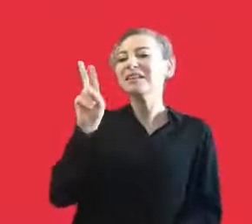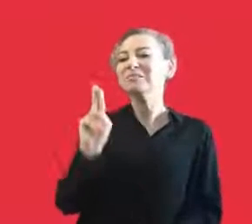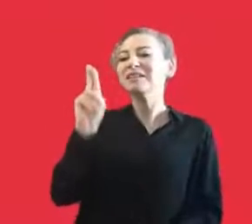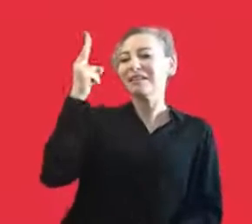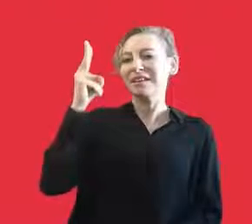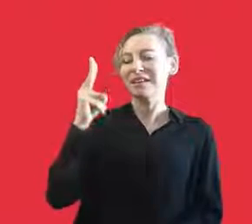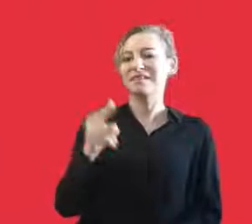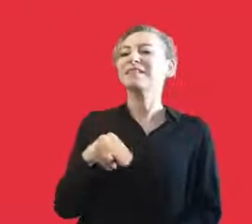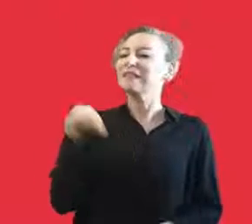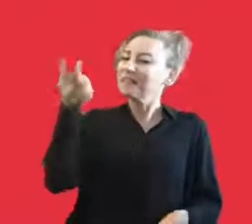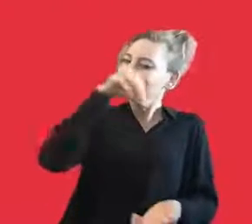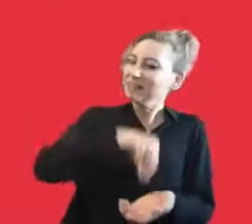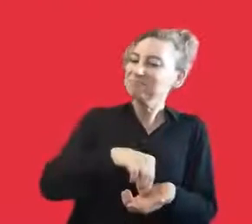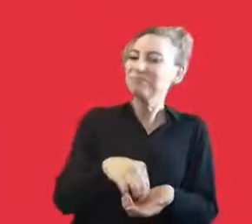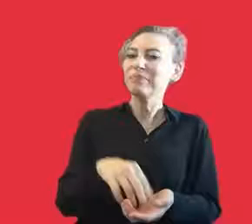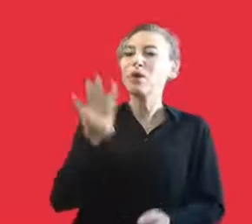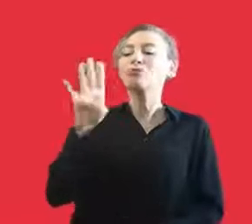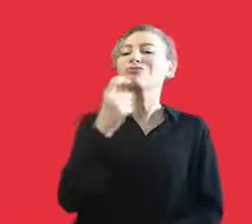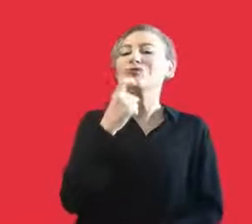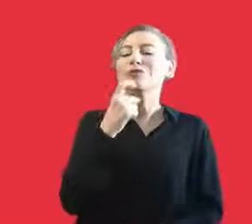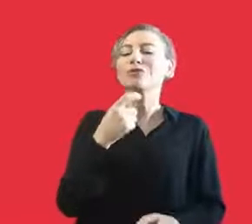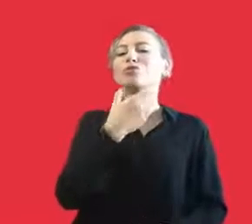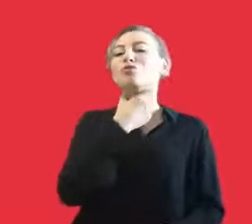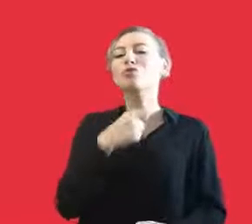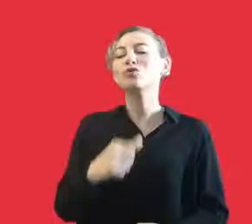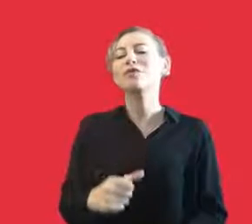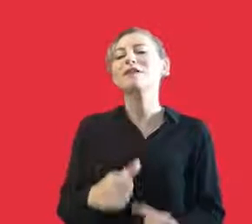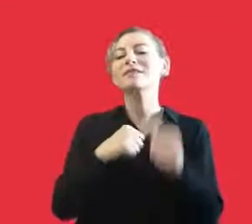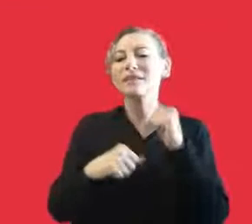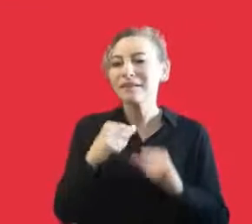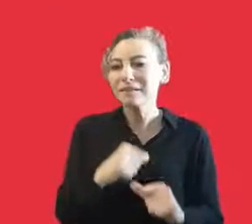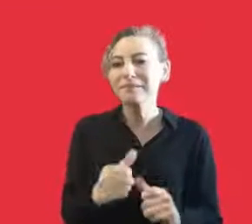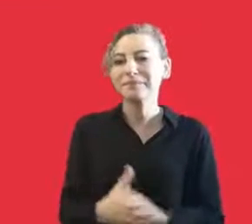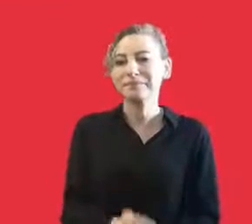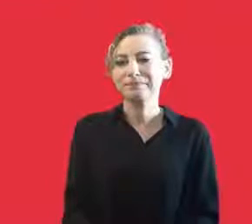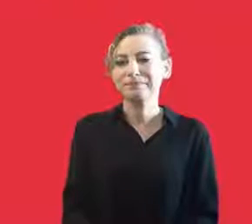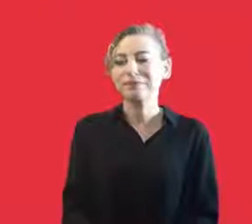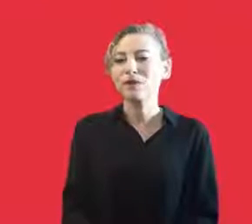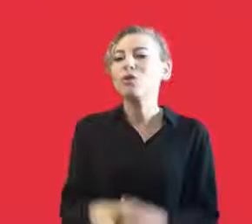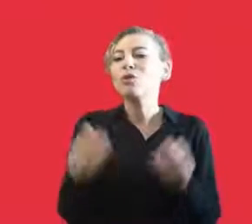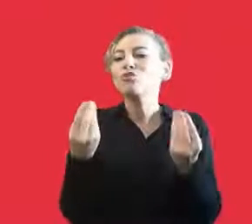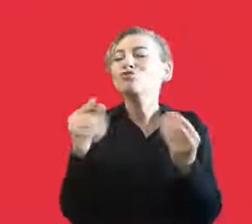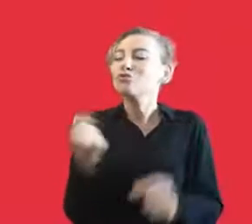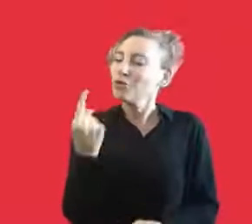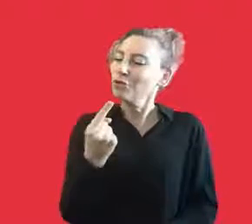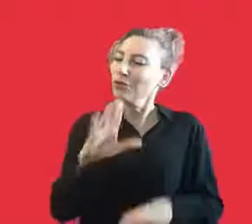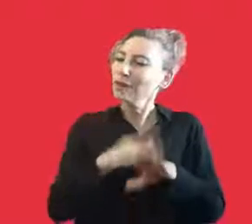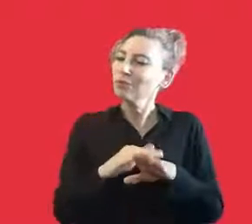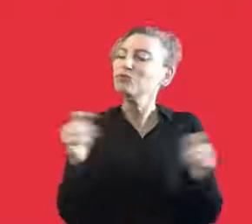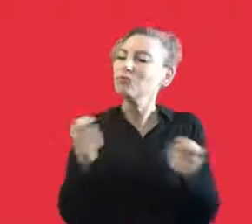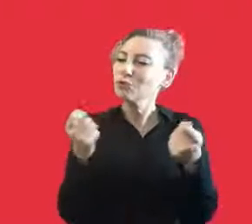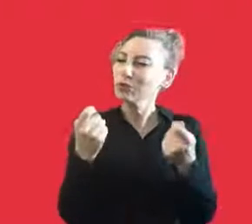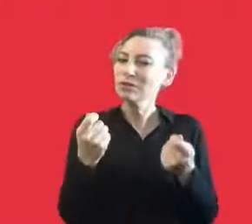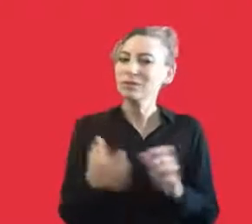the head of the choir in 2007. And for four years at the university, I was active in the music club. And we